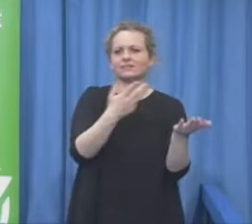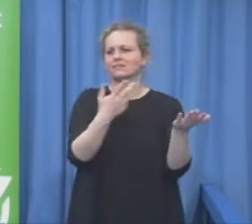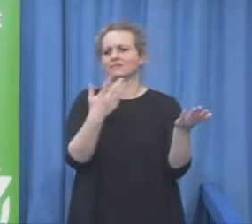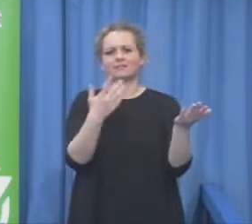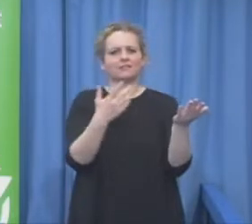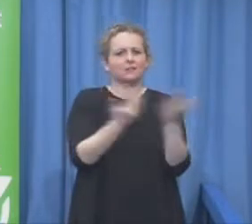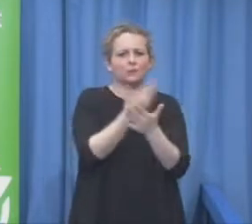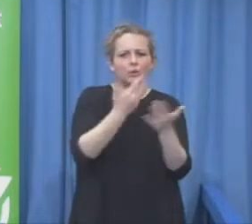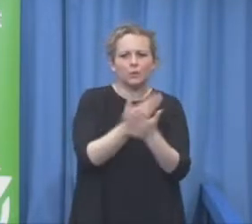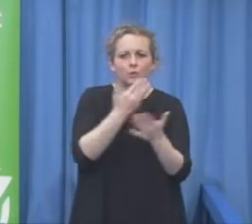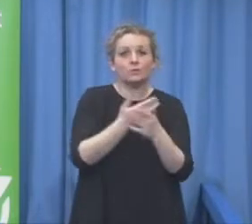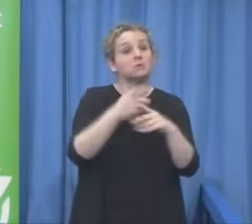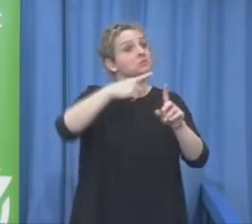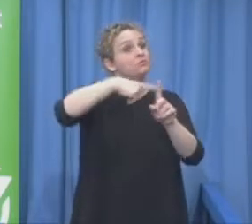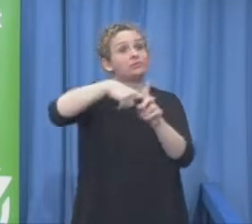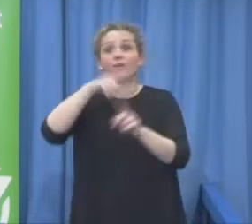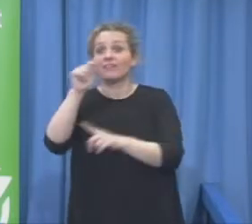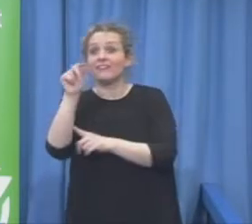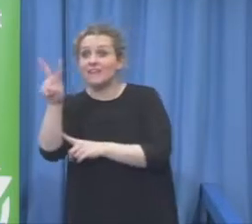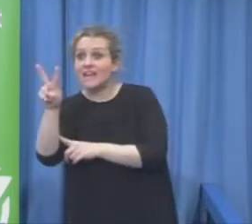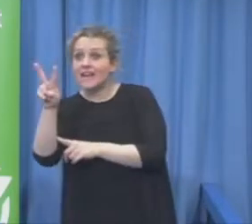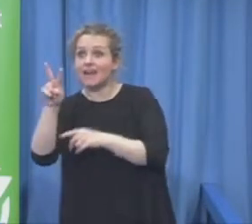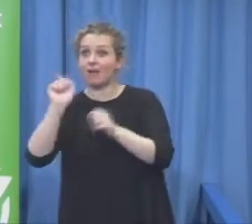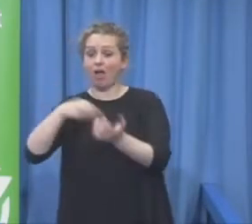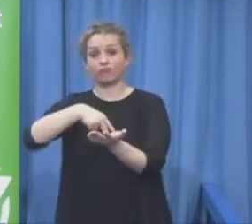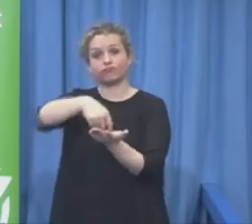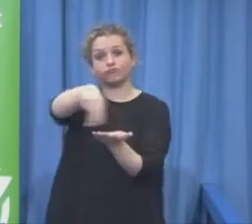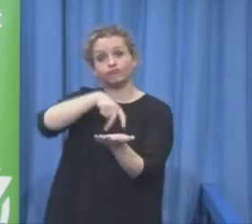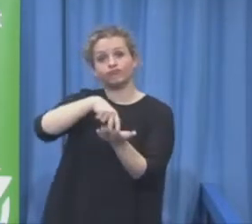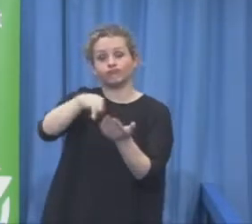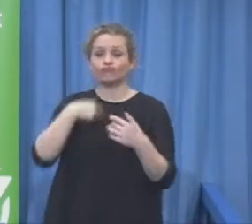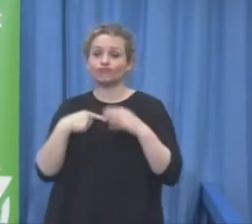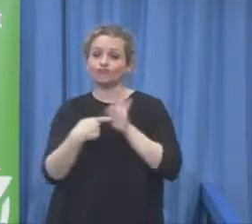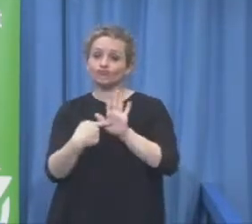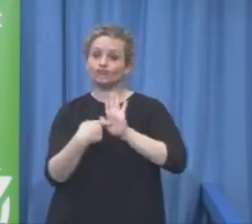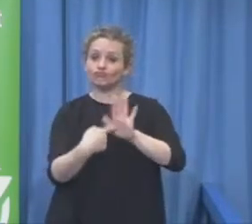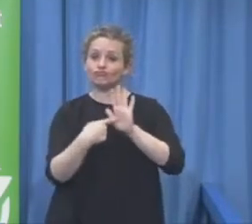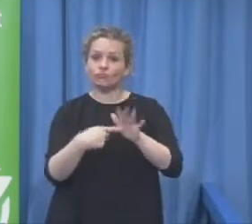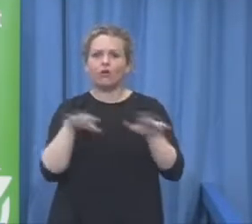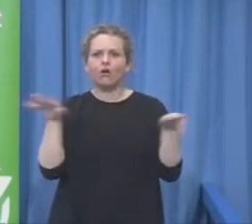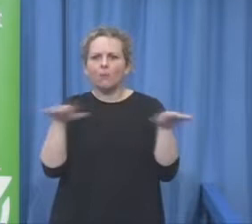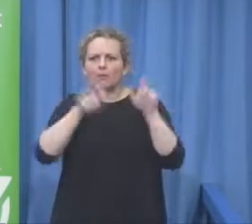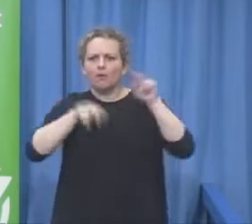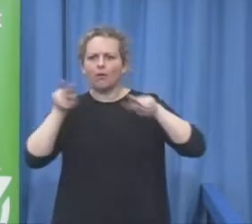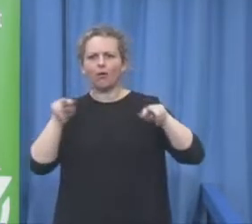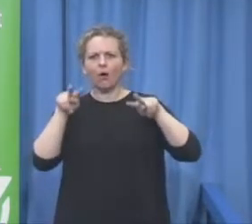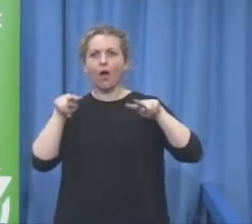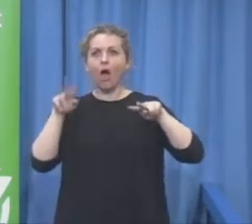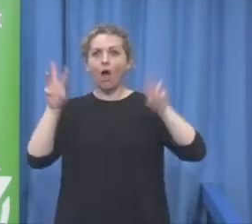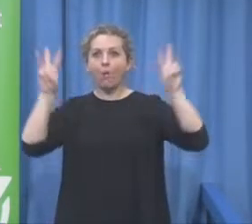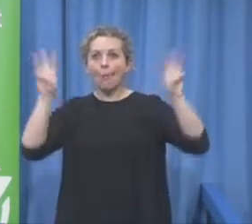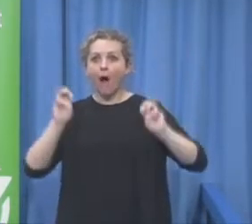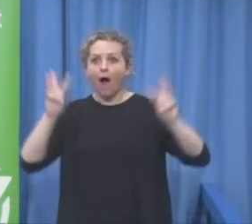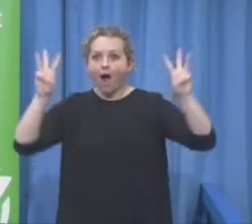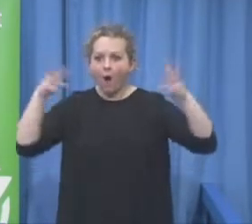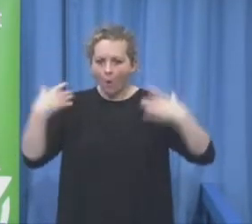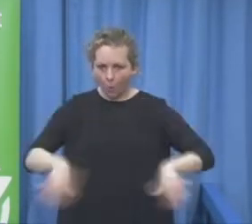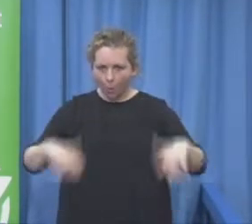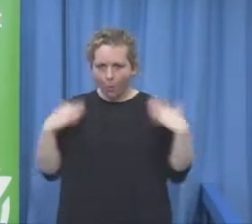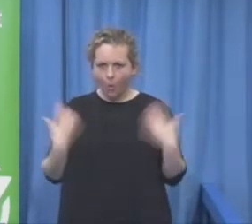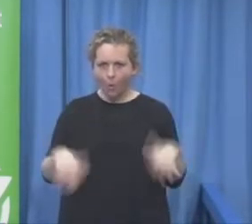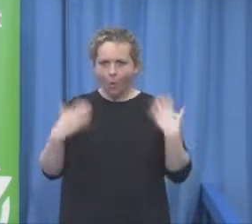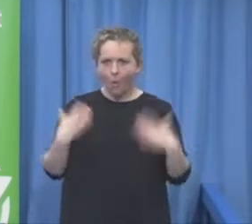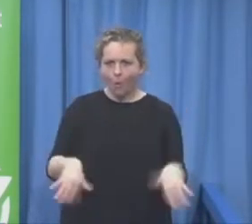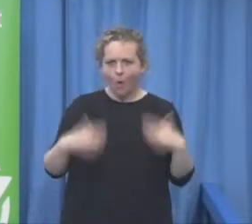important attitude to make new world without barrier you see so the